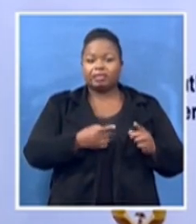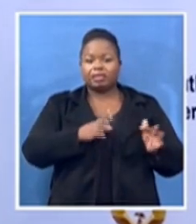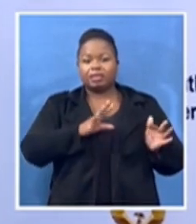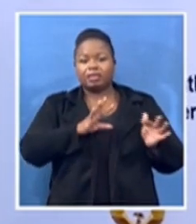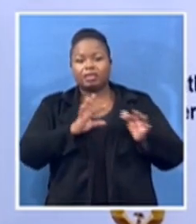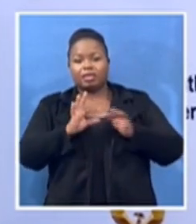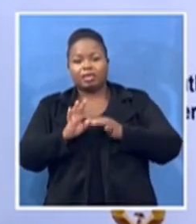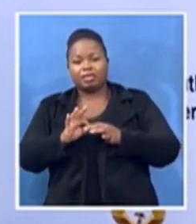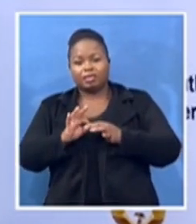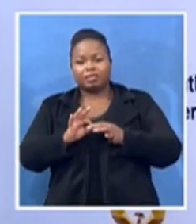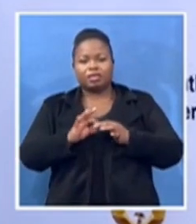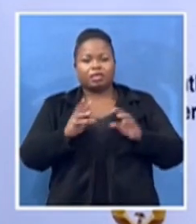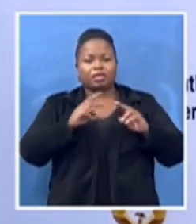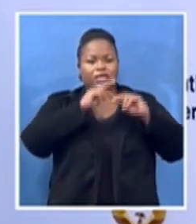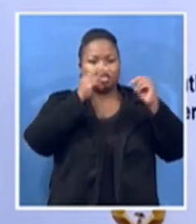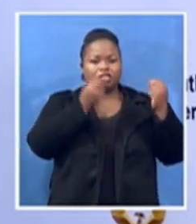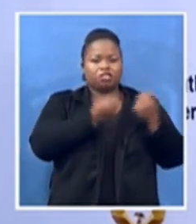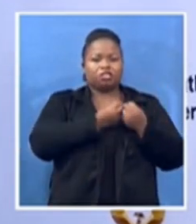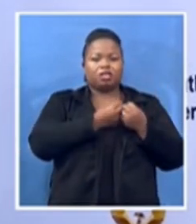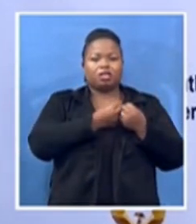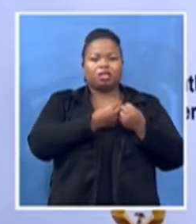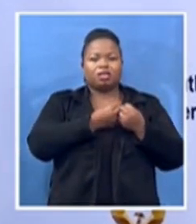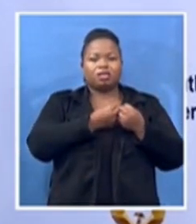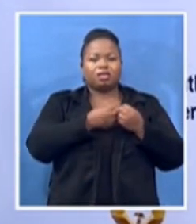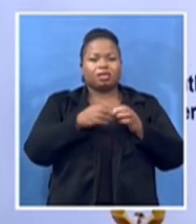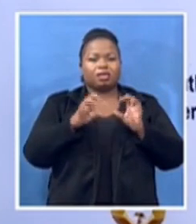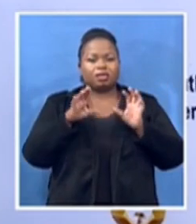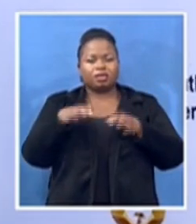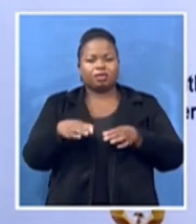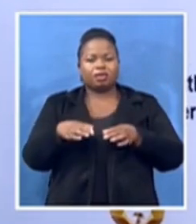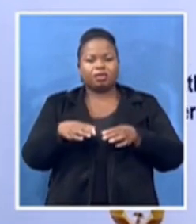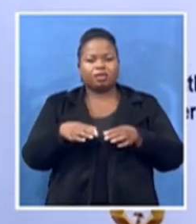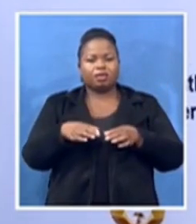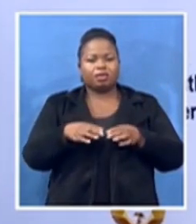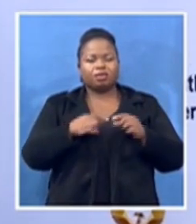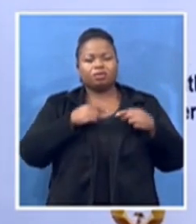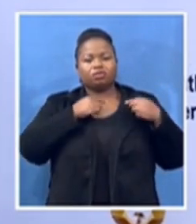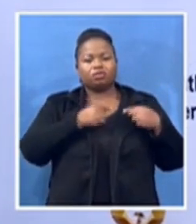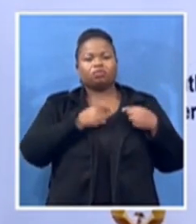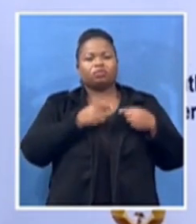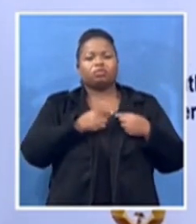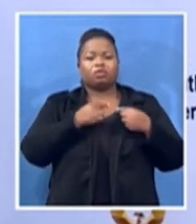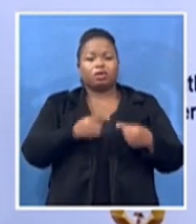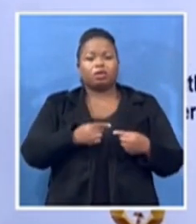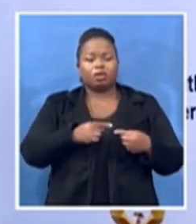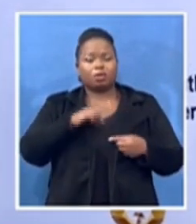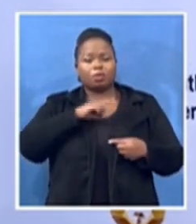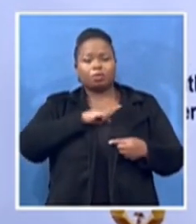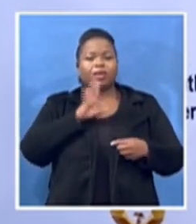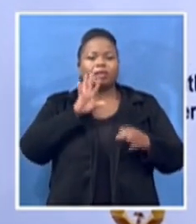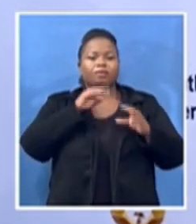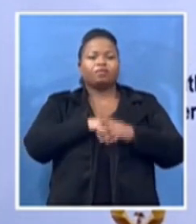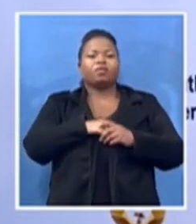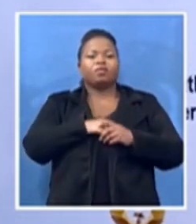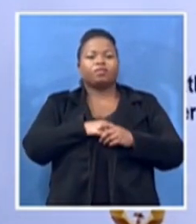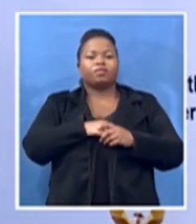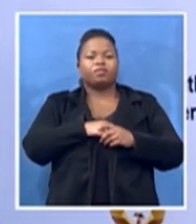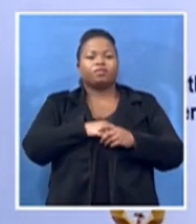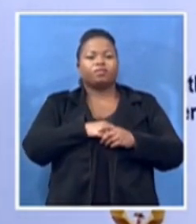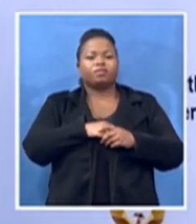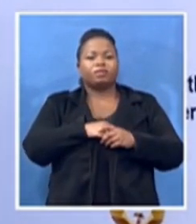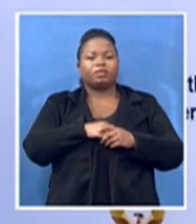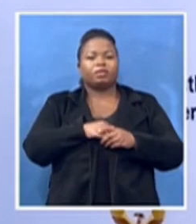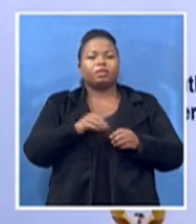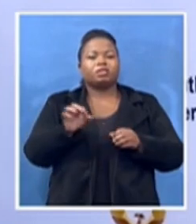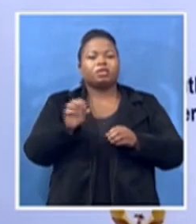class struggles for he has been involved in the as an organizer of fao be